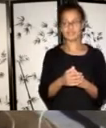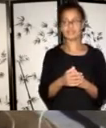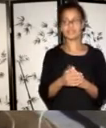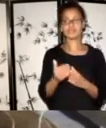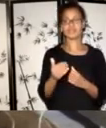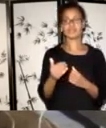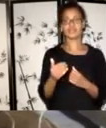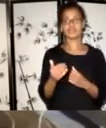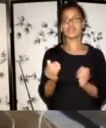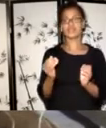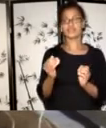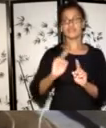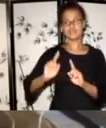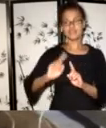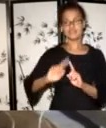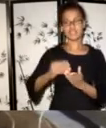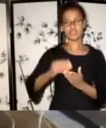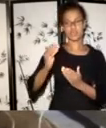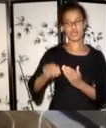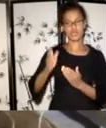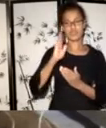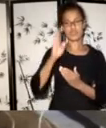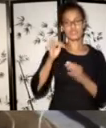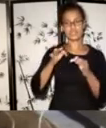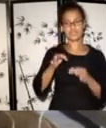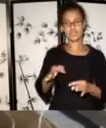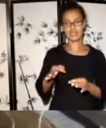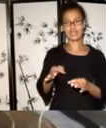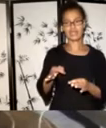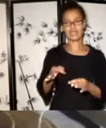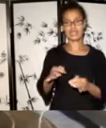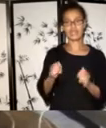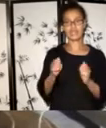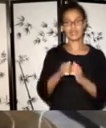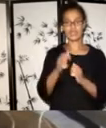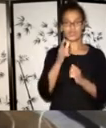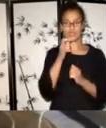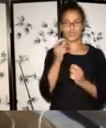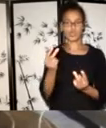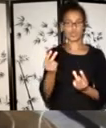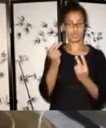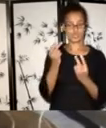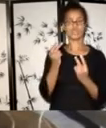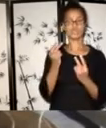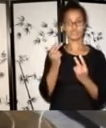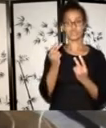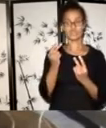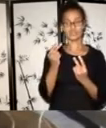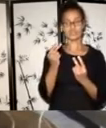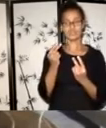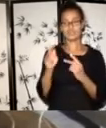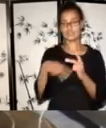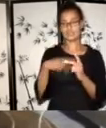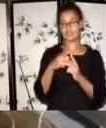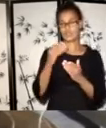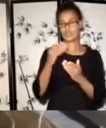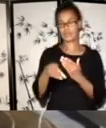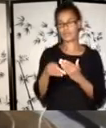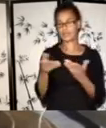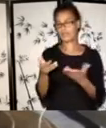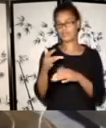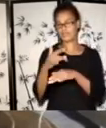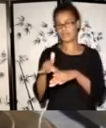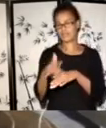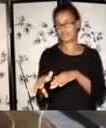uh, with the attendees in terms of, um, the types of programs that are available. Um, this is all very interesting though,